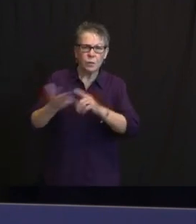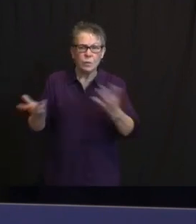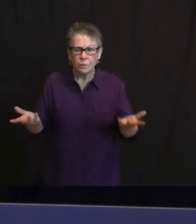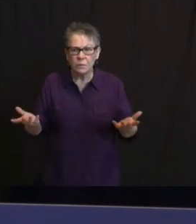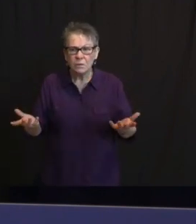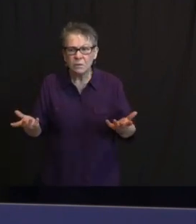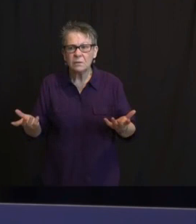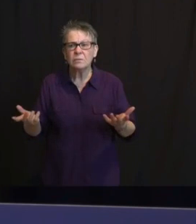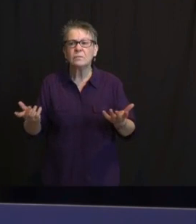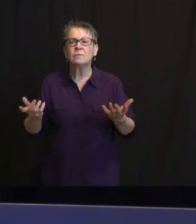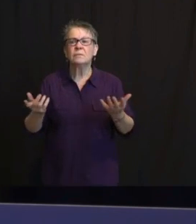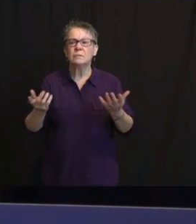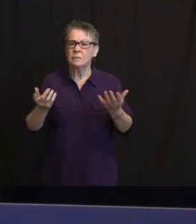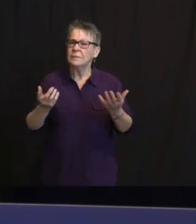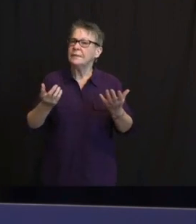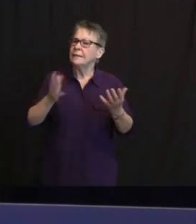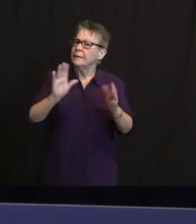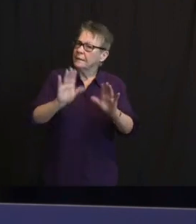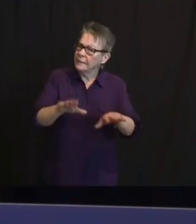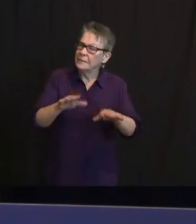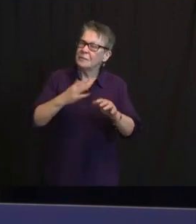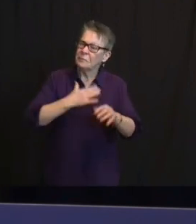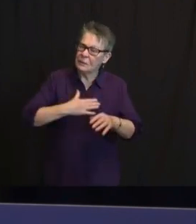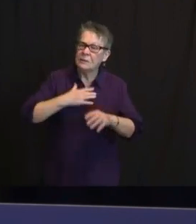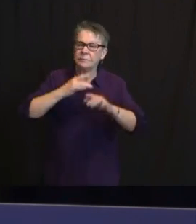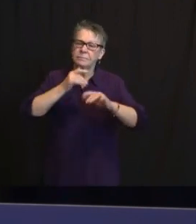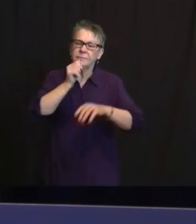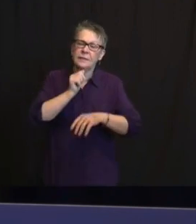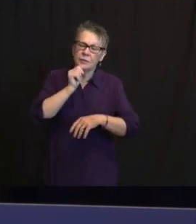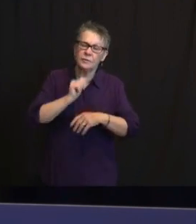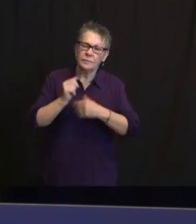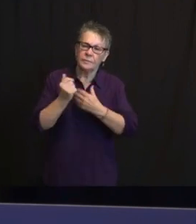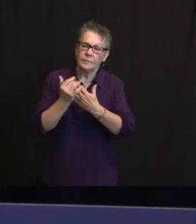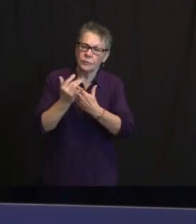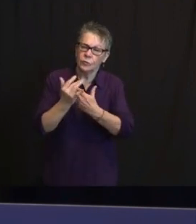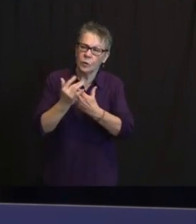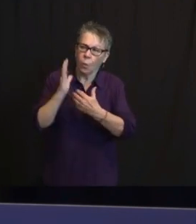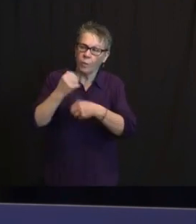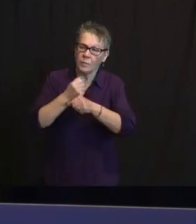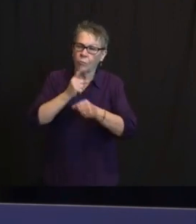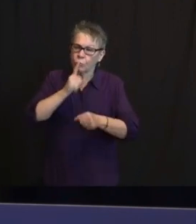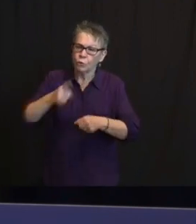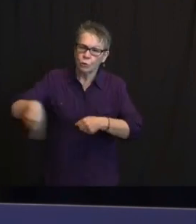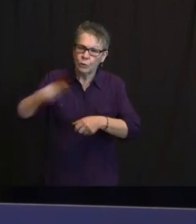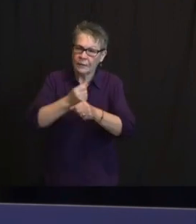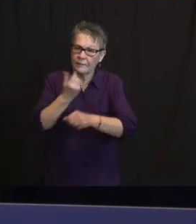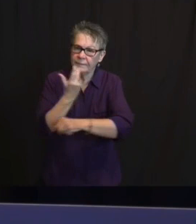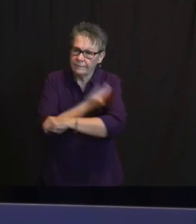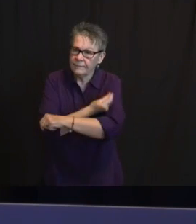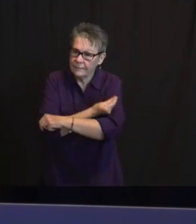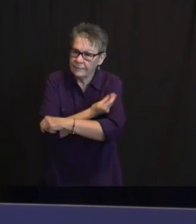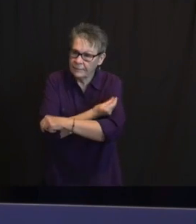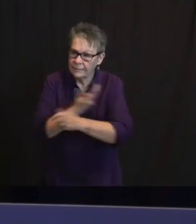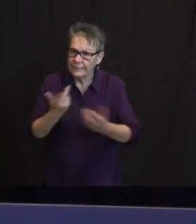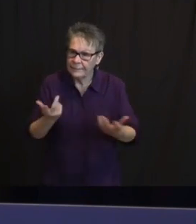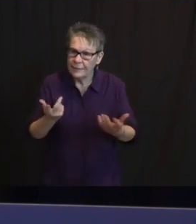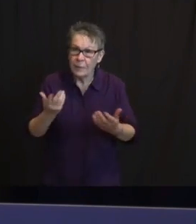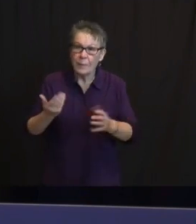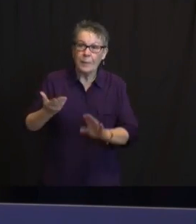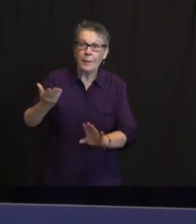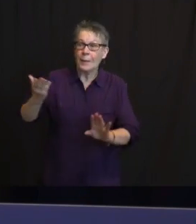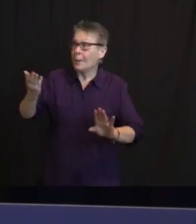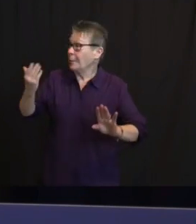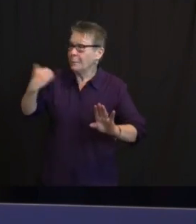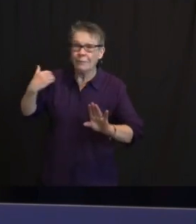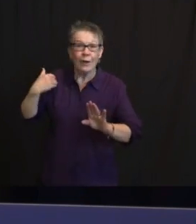ADDITIONAL VACCINE COMING TO THE STATE, WE ARE STILL IN A TIME OF SCARCE VACCINE SUPPLY, SO NOT EVERYONE WILL BE ABLE TO